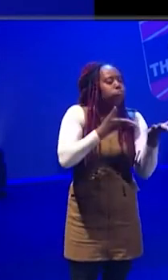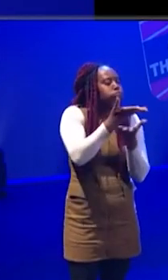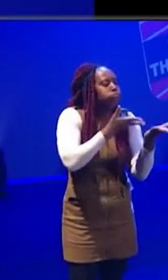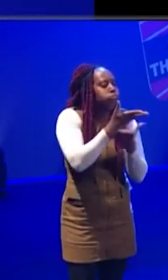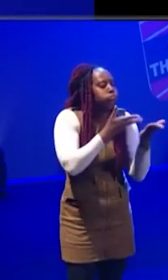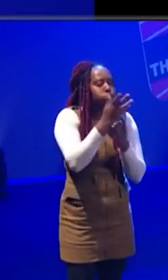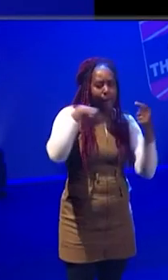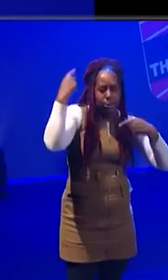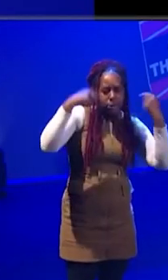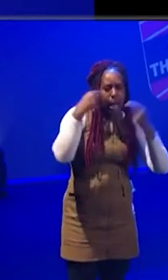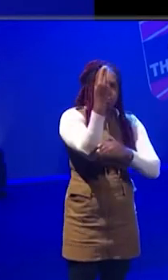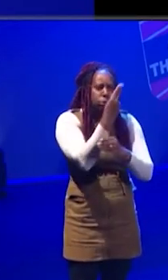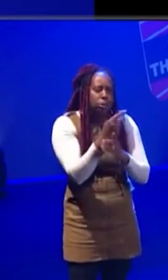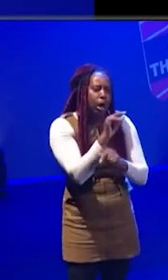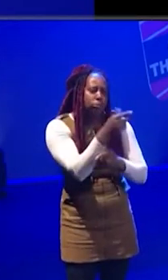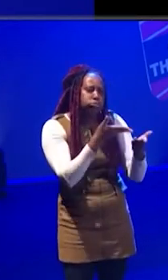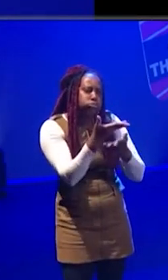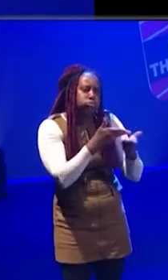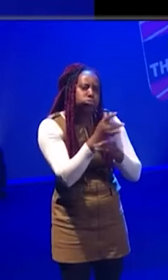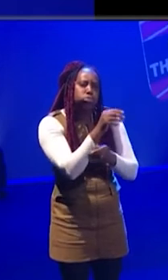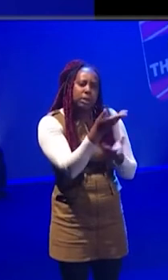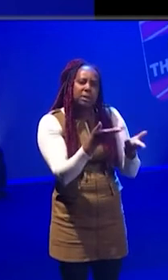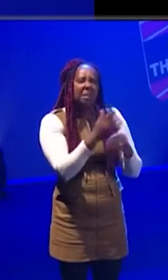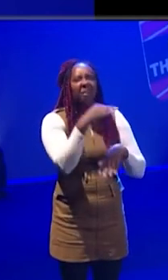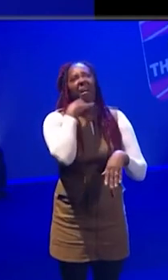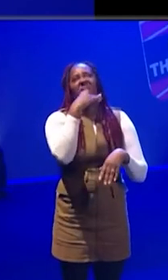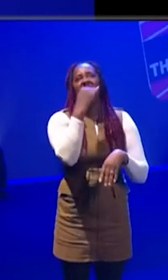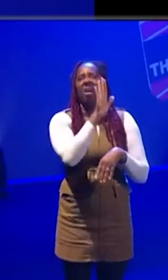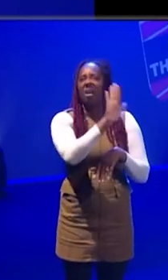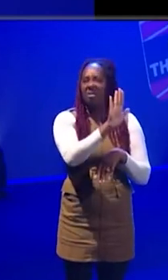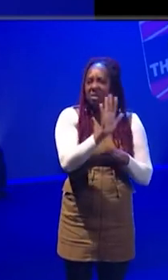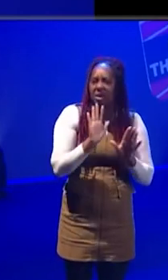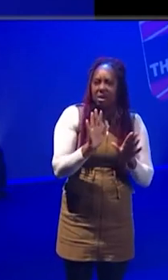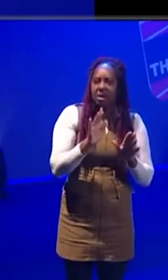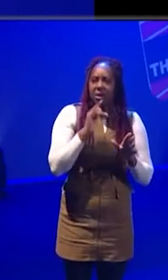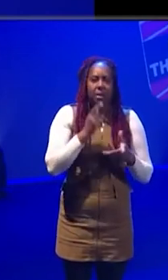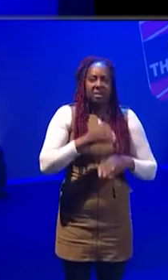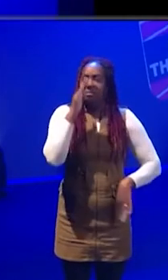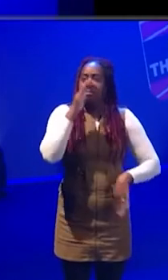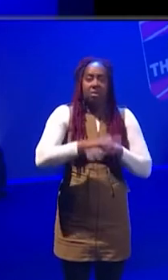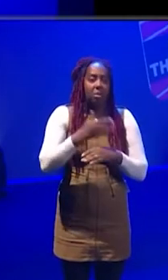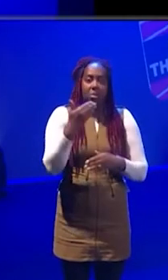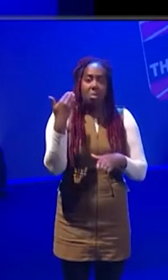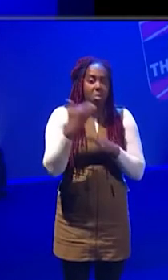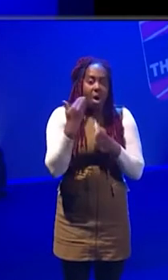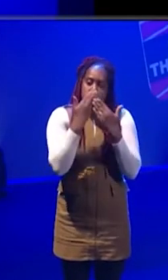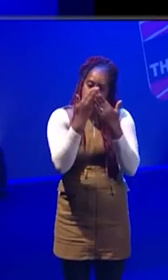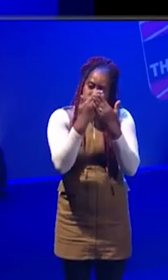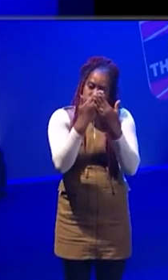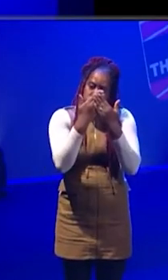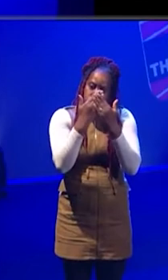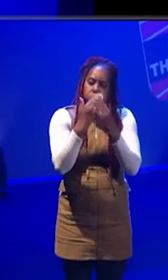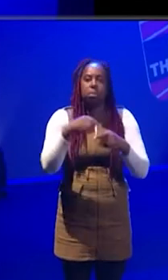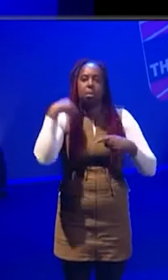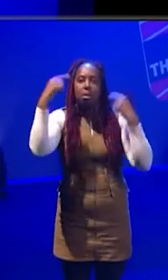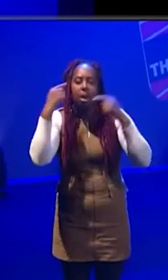who decided to, who said, I've had enough, I'm too snowed in with work to do all this sound design. And he was sound designing